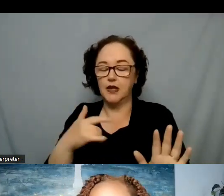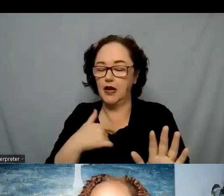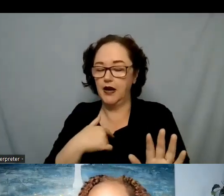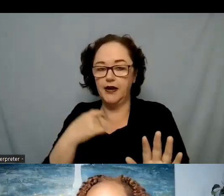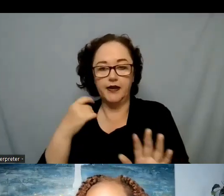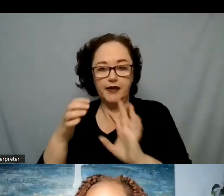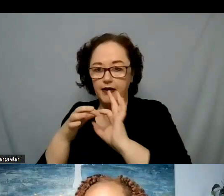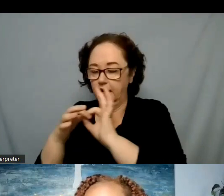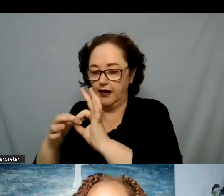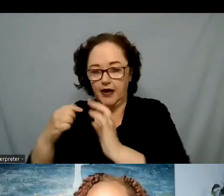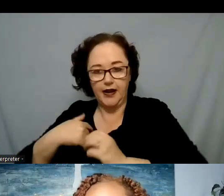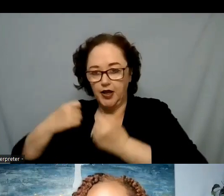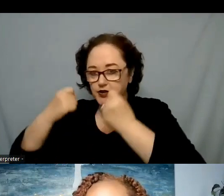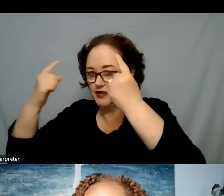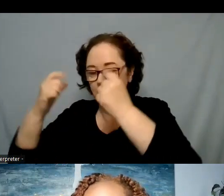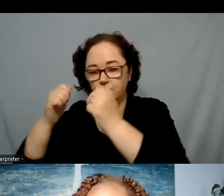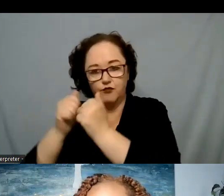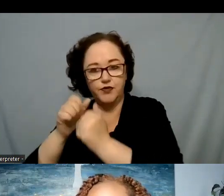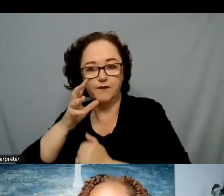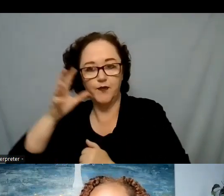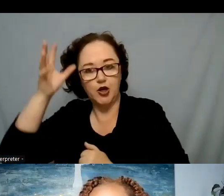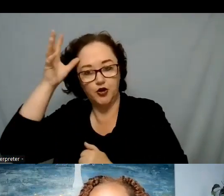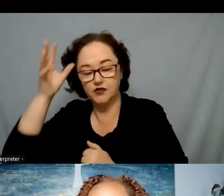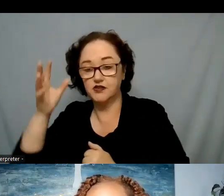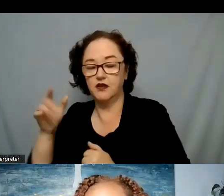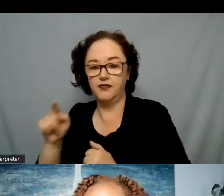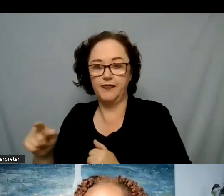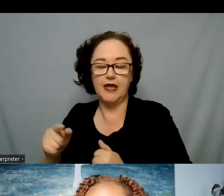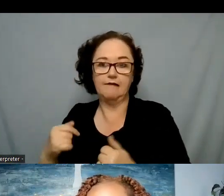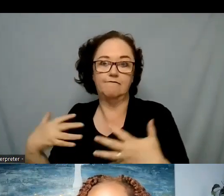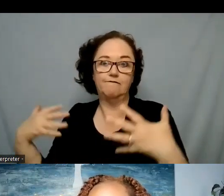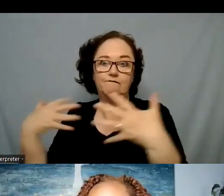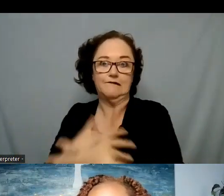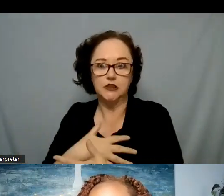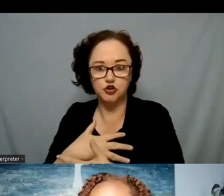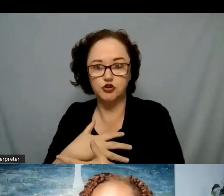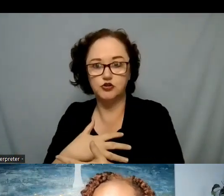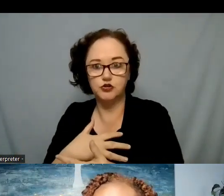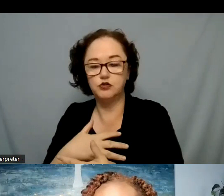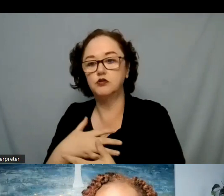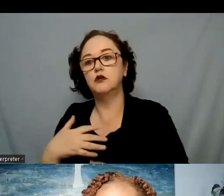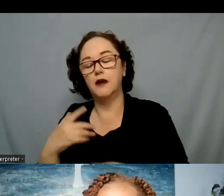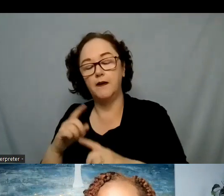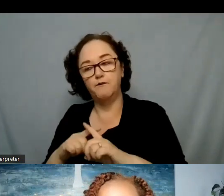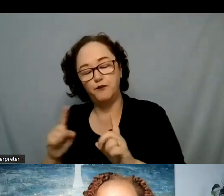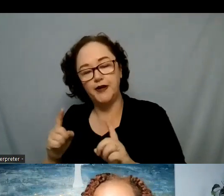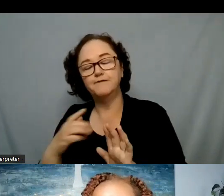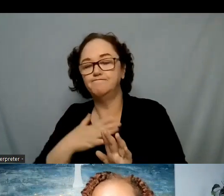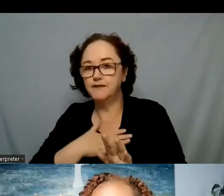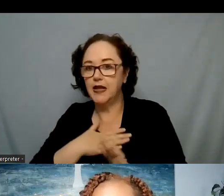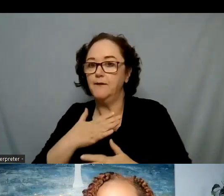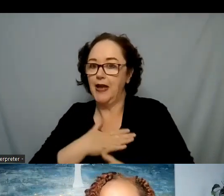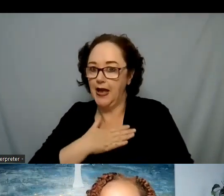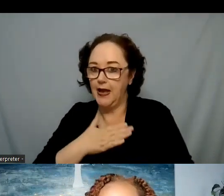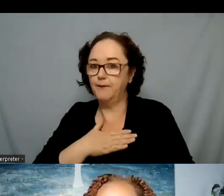parents that it brings up some of their deepest fears but one of the best things is that I'm glad that they're talking about it and once we